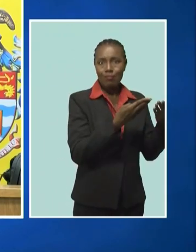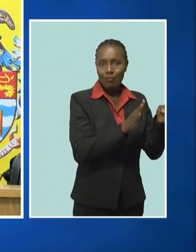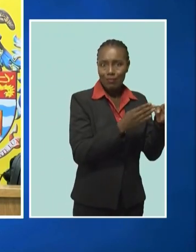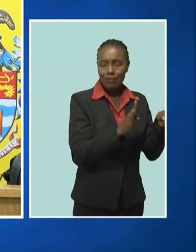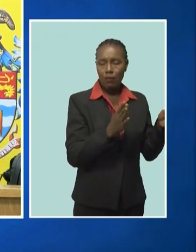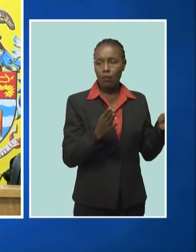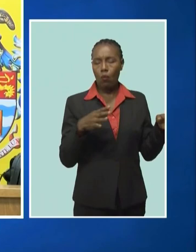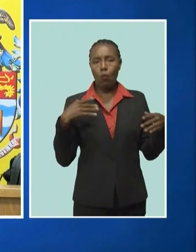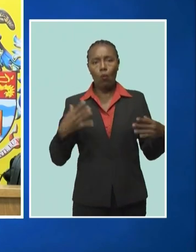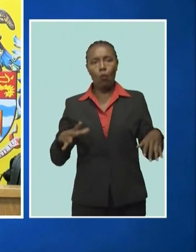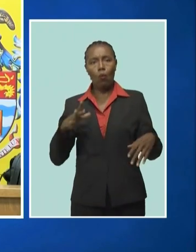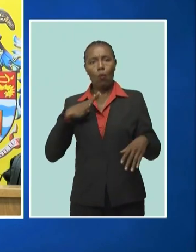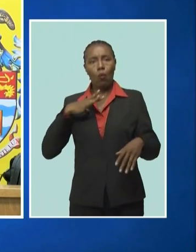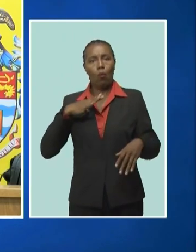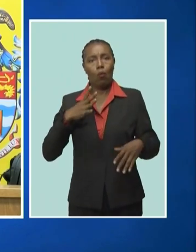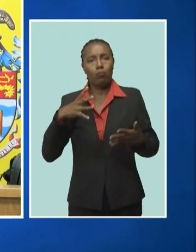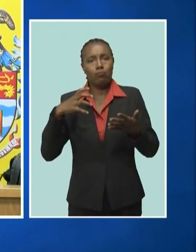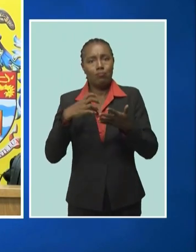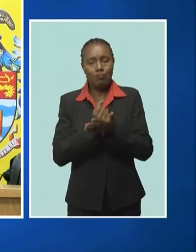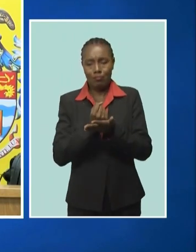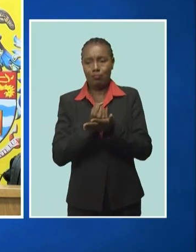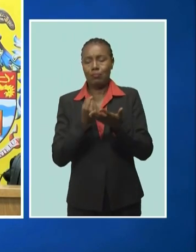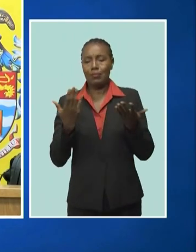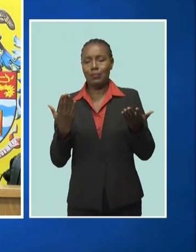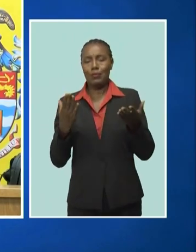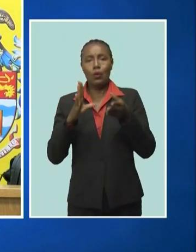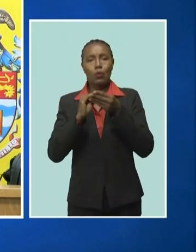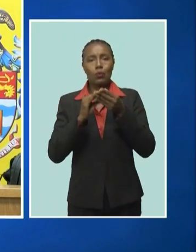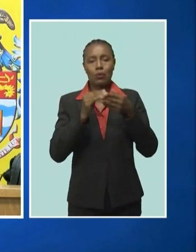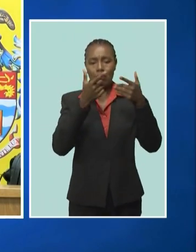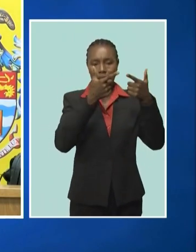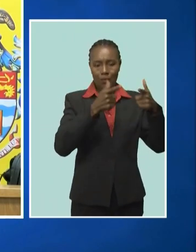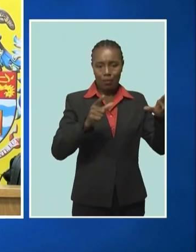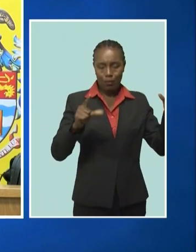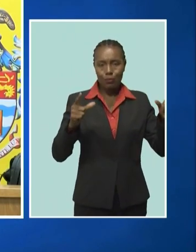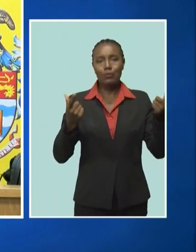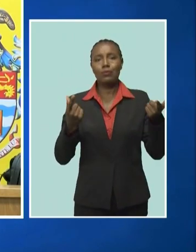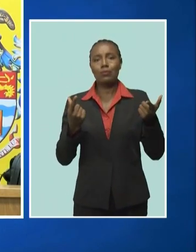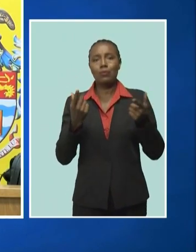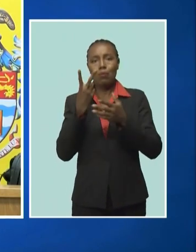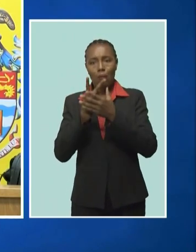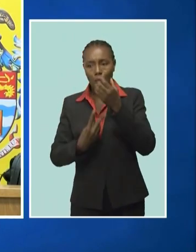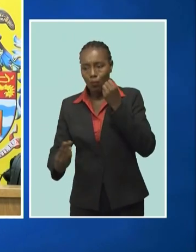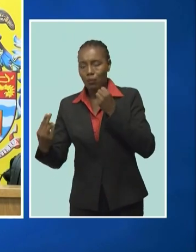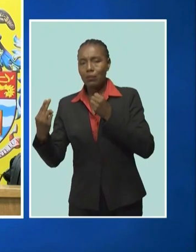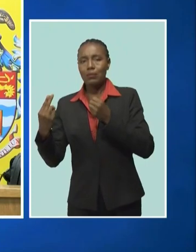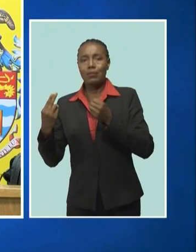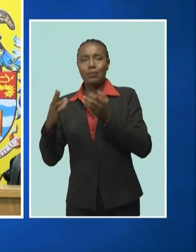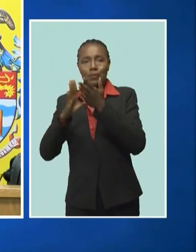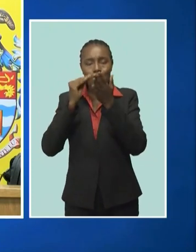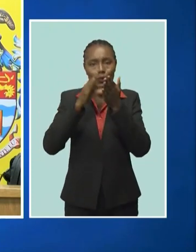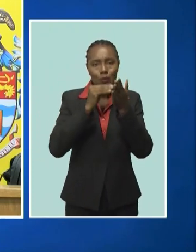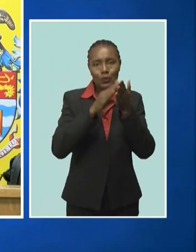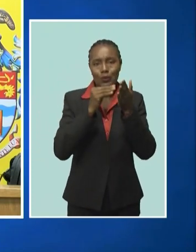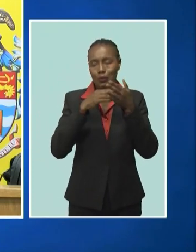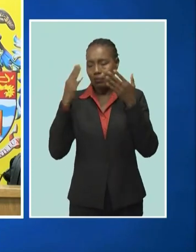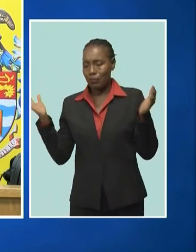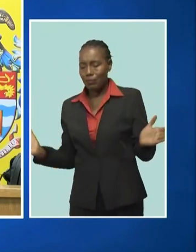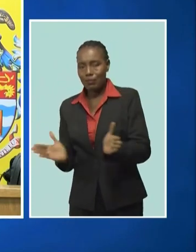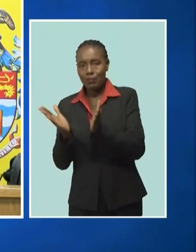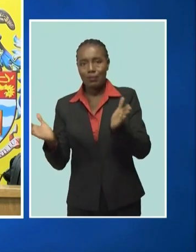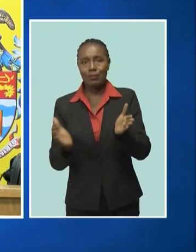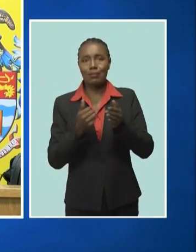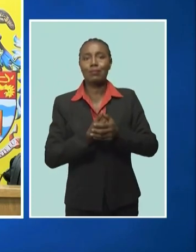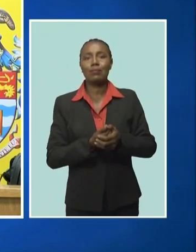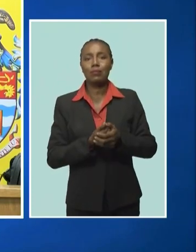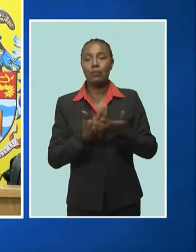opportunity to improve bilingualism in both countries We welcome joint seminars and conferences with